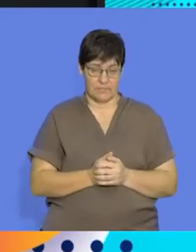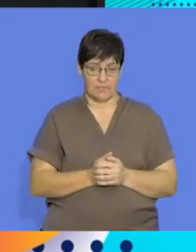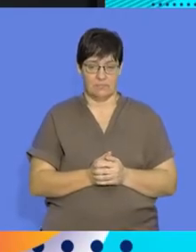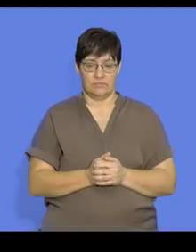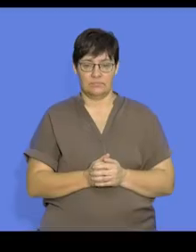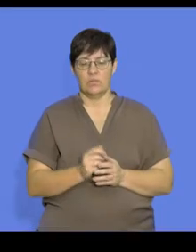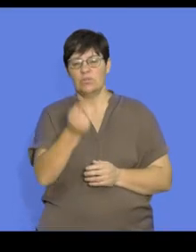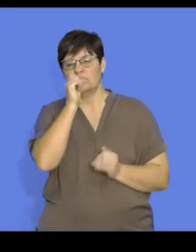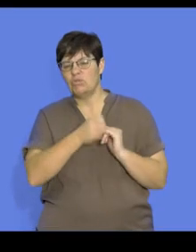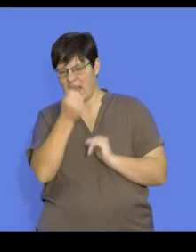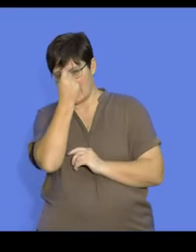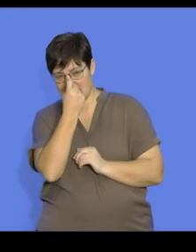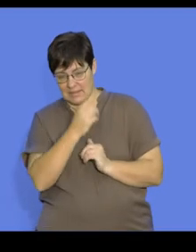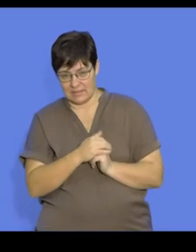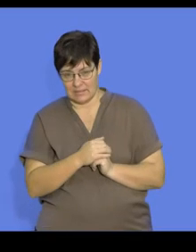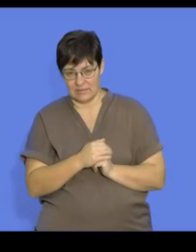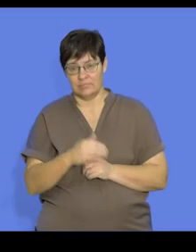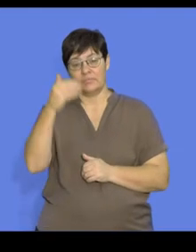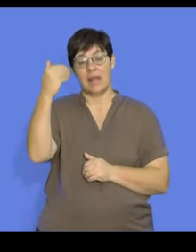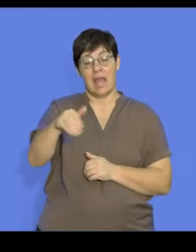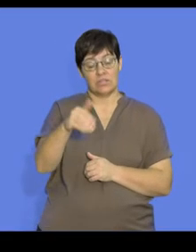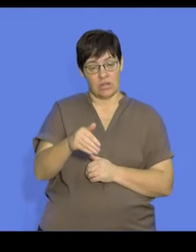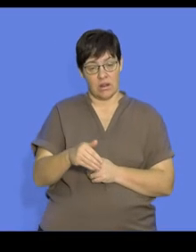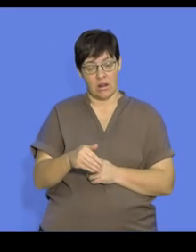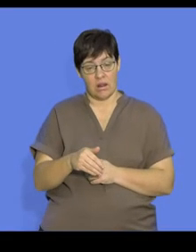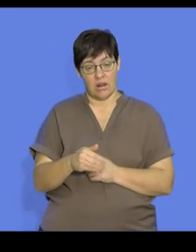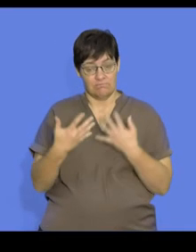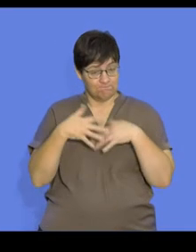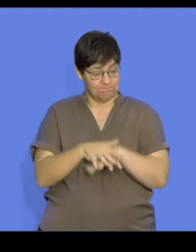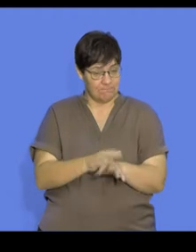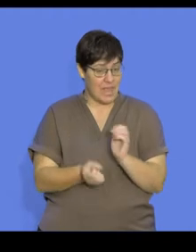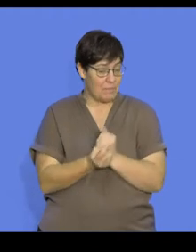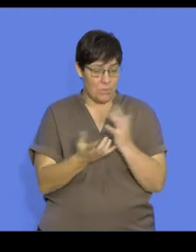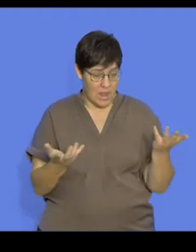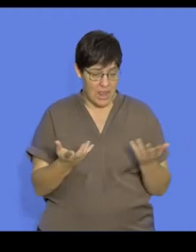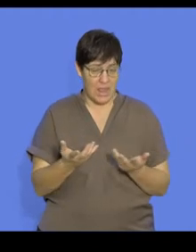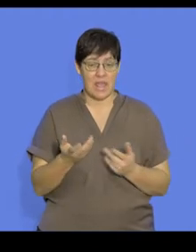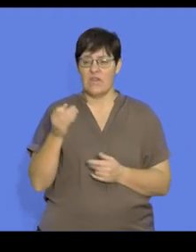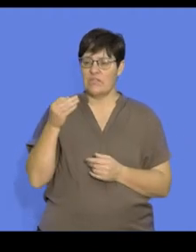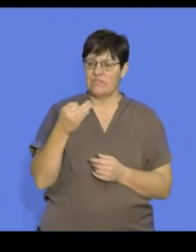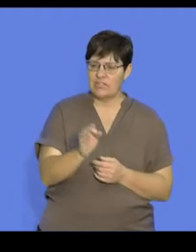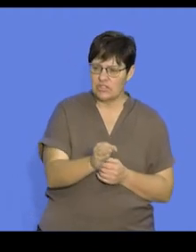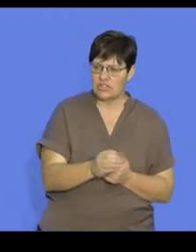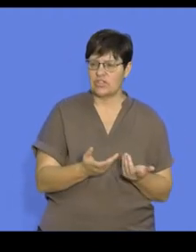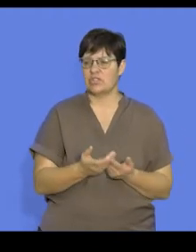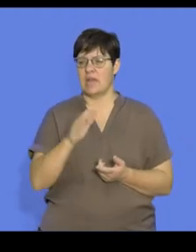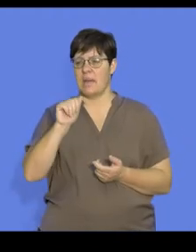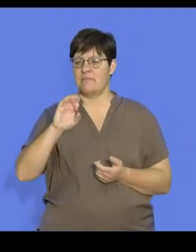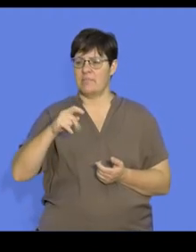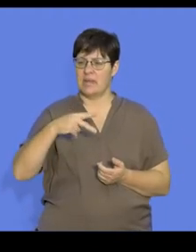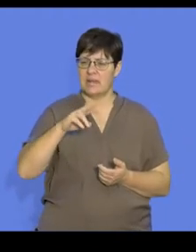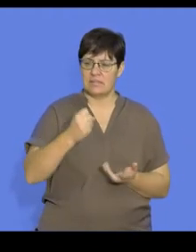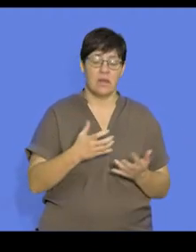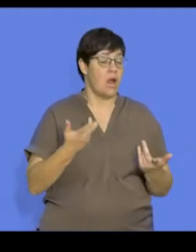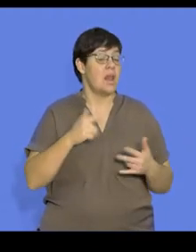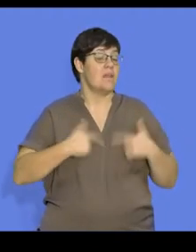So let's try and understand this, that external fertilisation mainly occurs in fish and amphibians that are aquatic, essentially